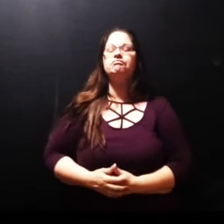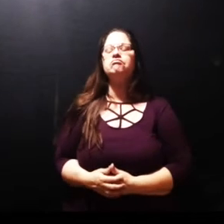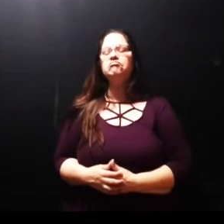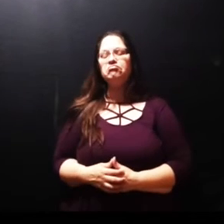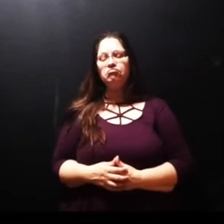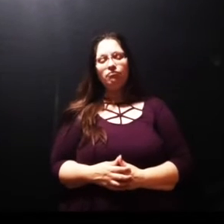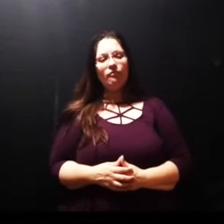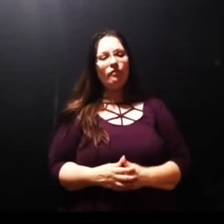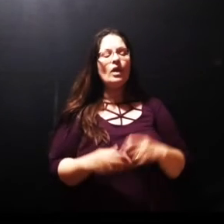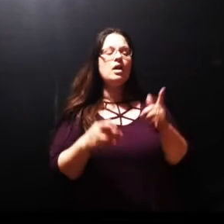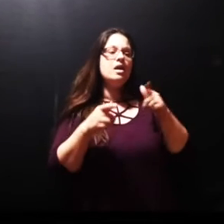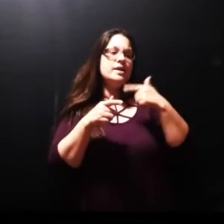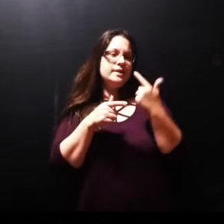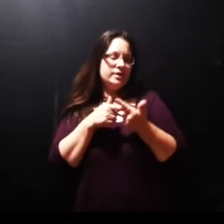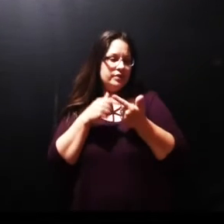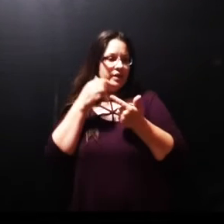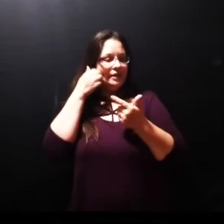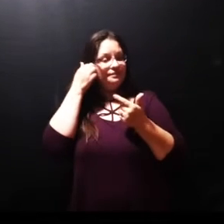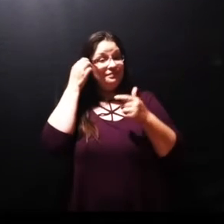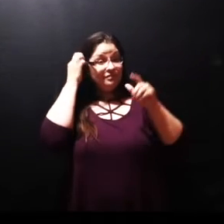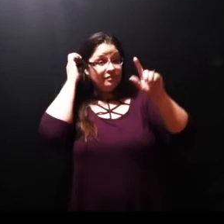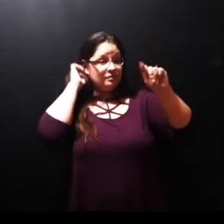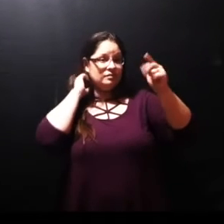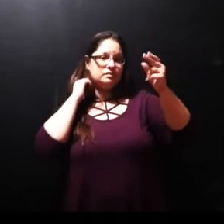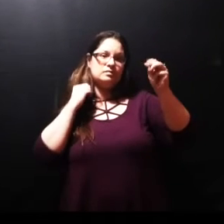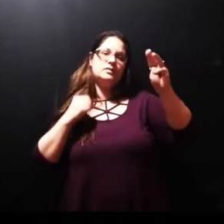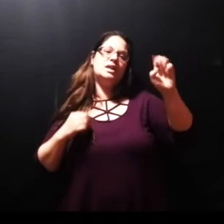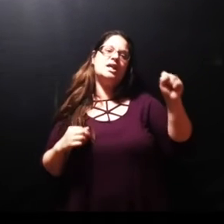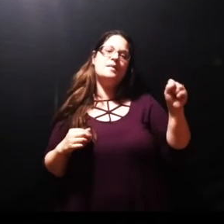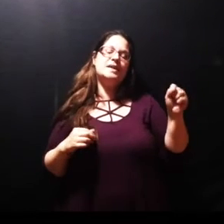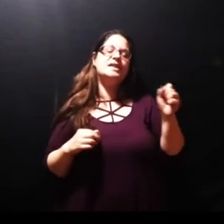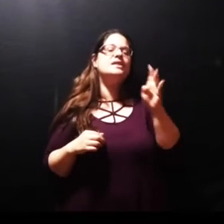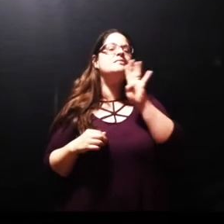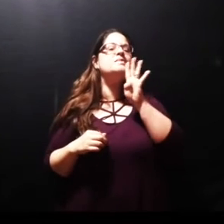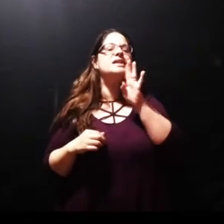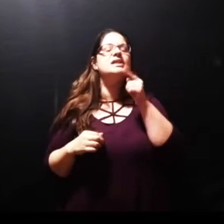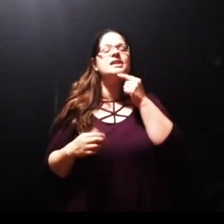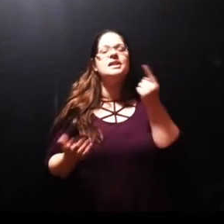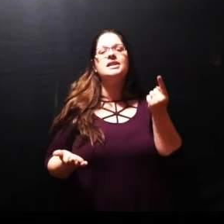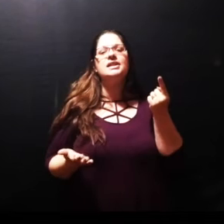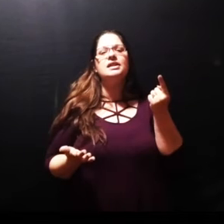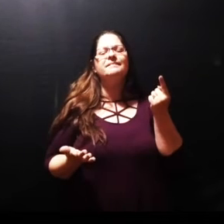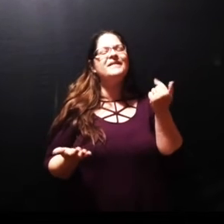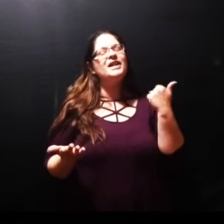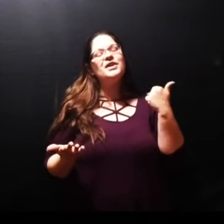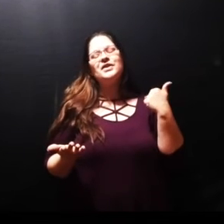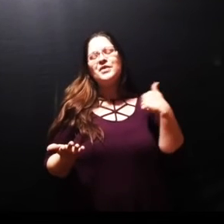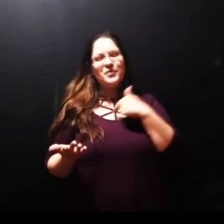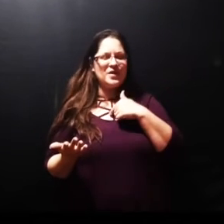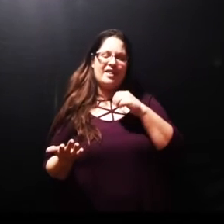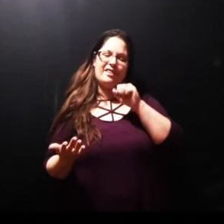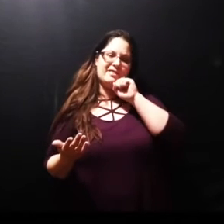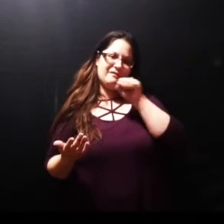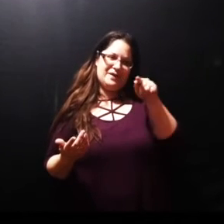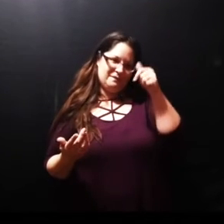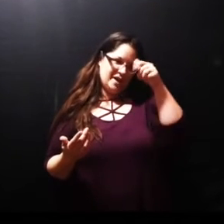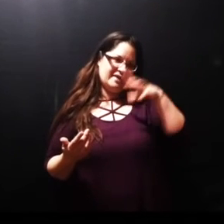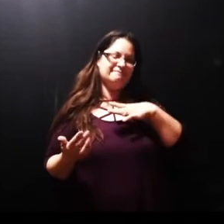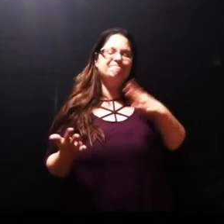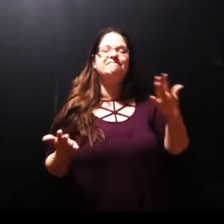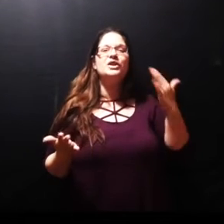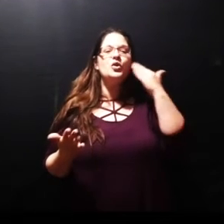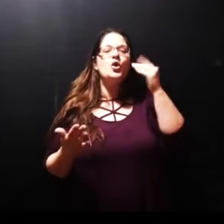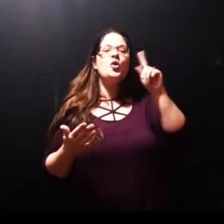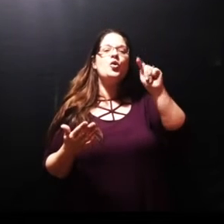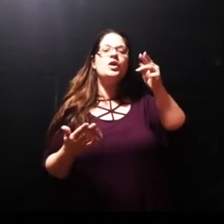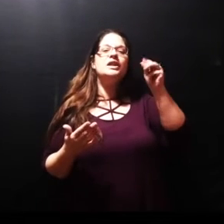so as they get up to go the old disciple Thomas speaks up we love Thomas